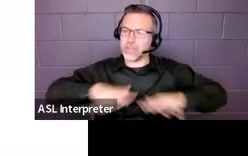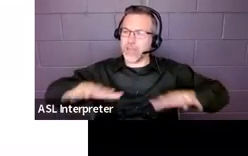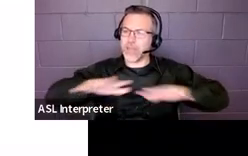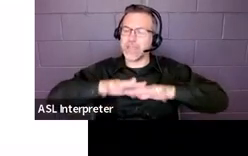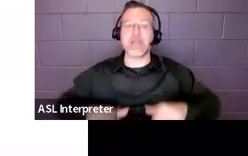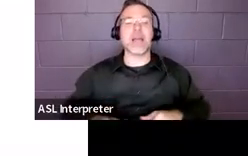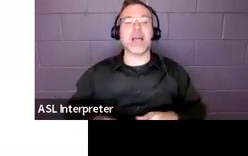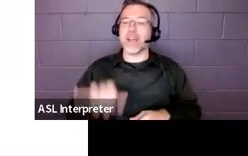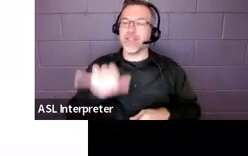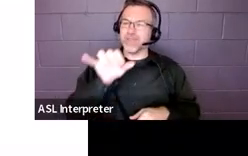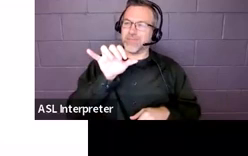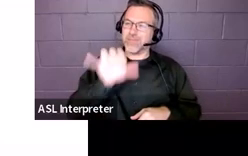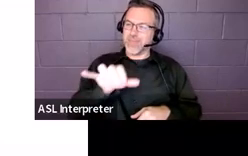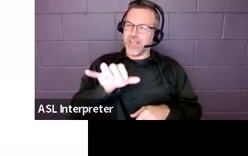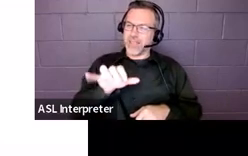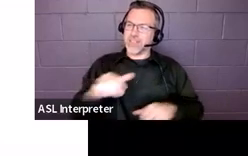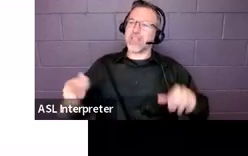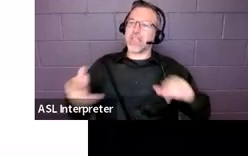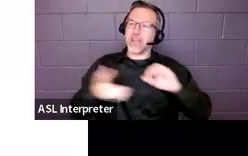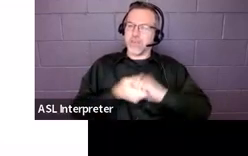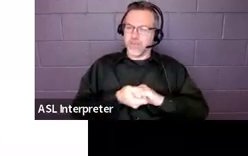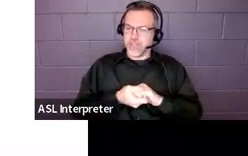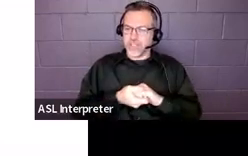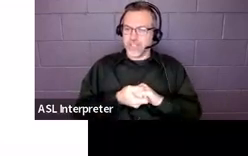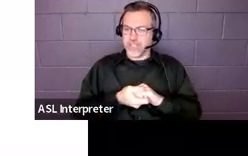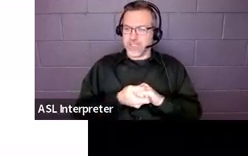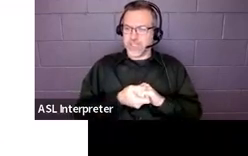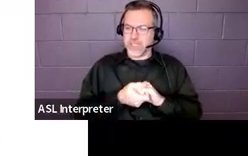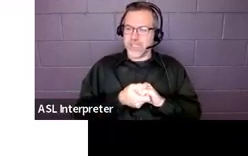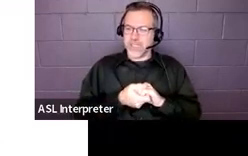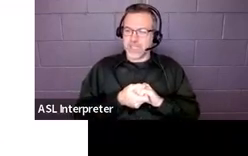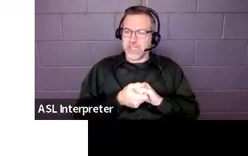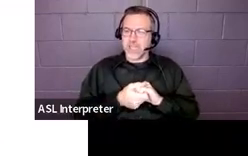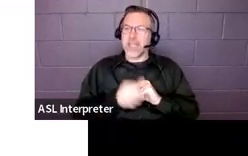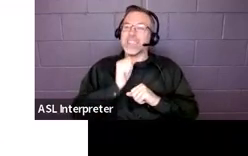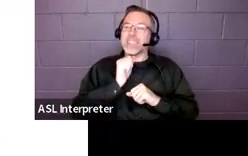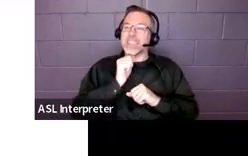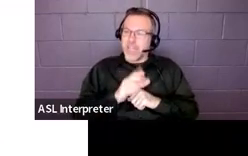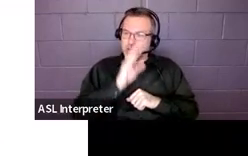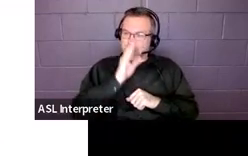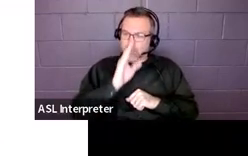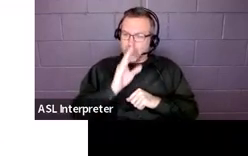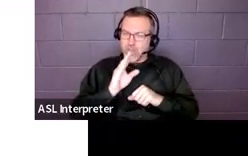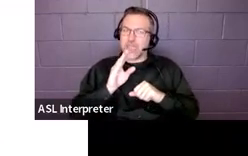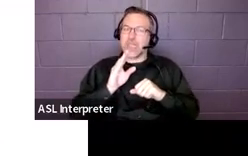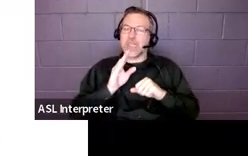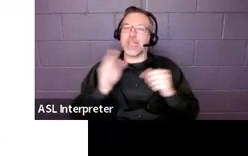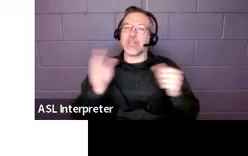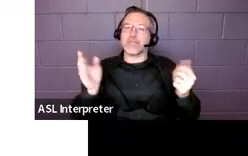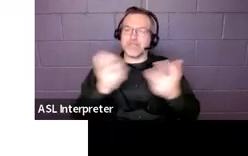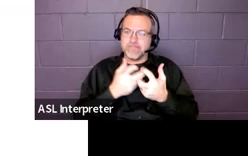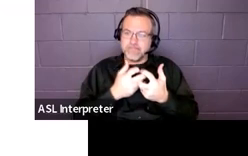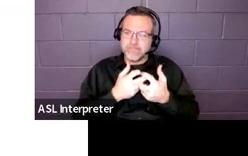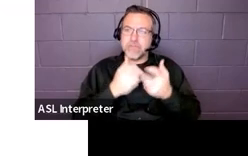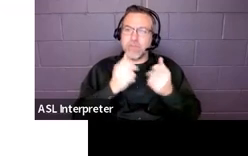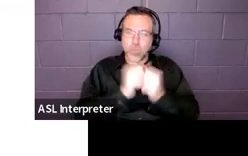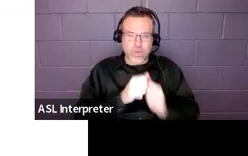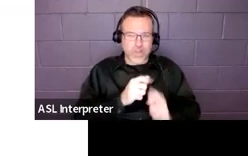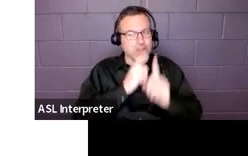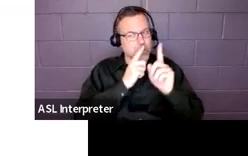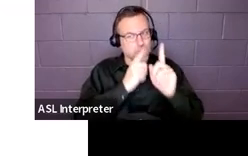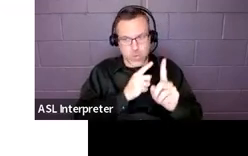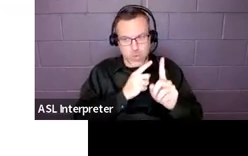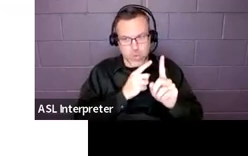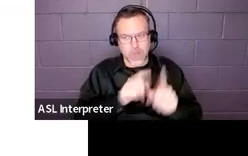piece not directly aligned to a goal. So, that's why we would put that